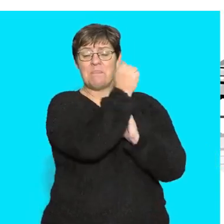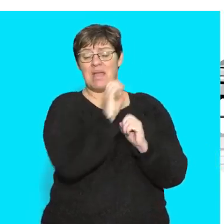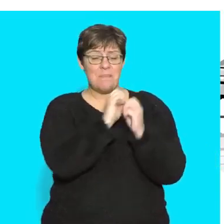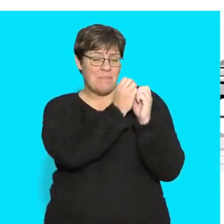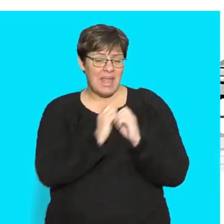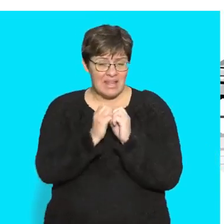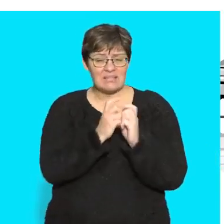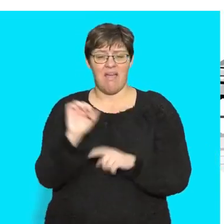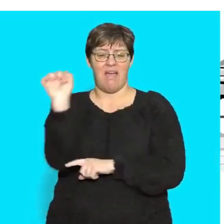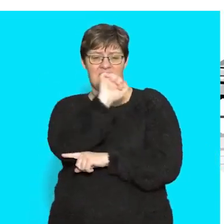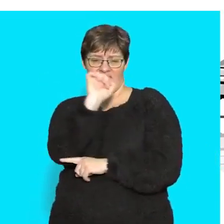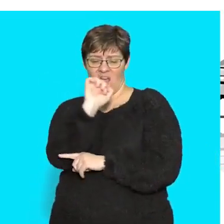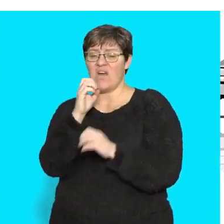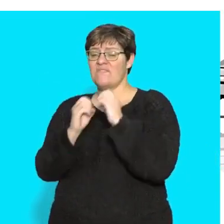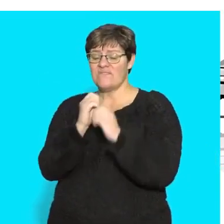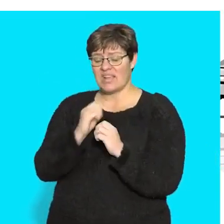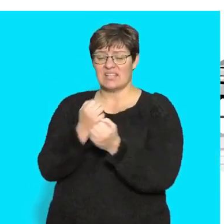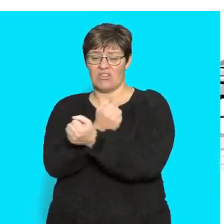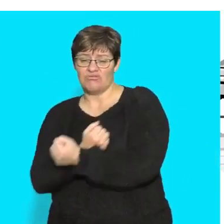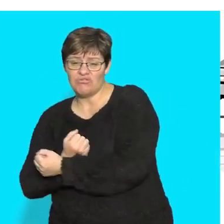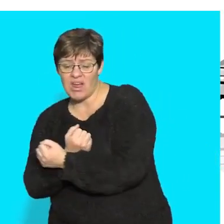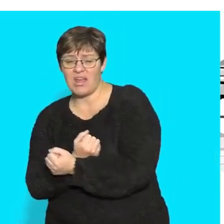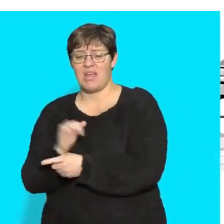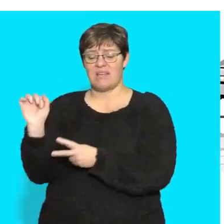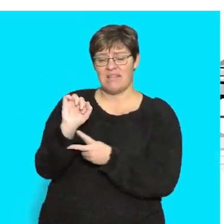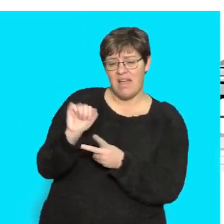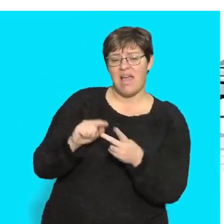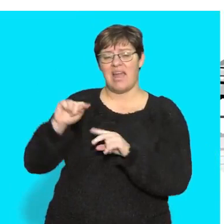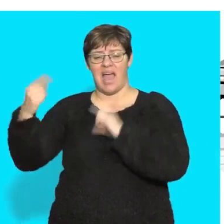us by fixing cars, trucks, trucks other vehicles.